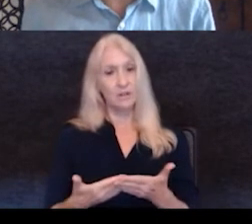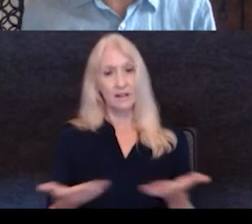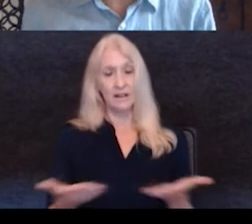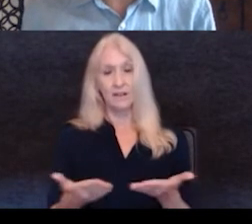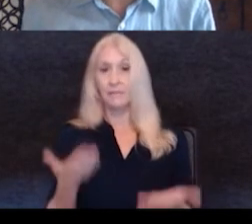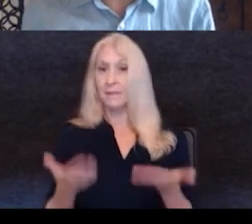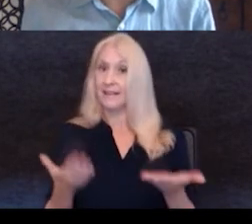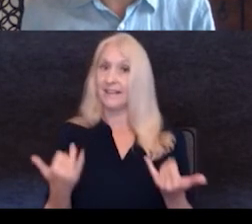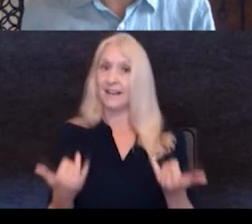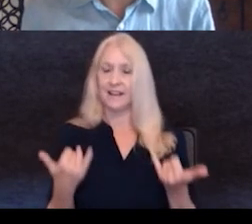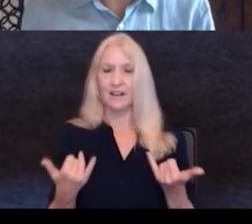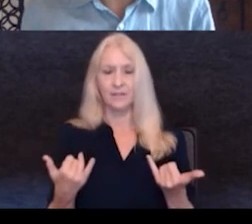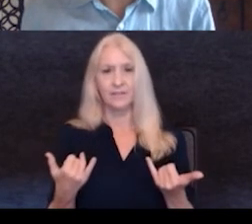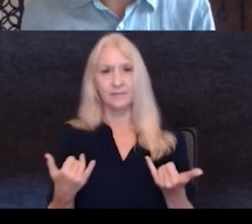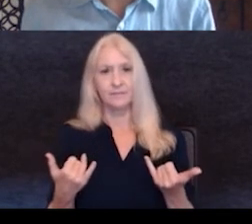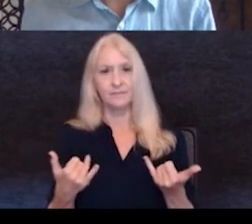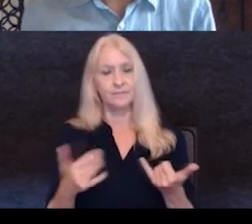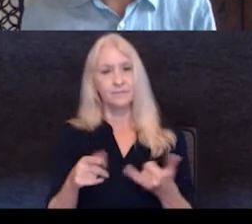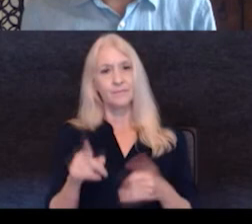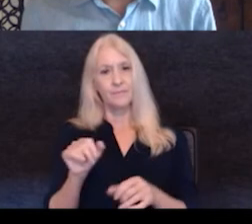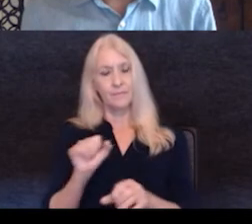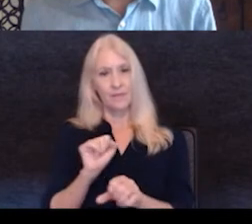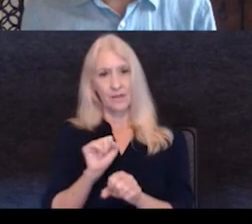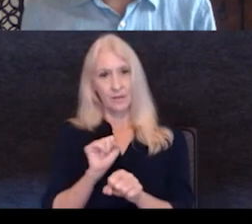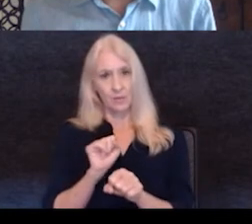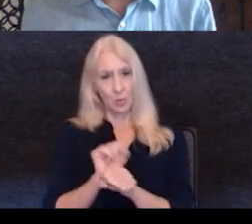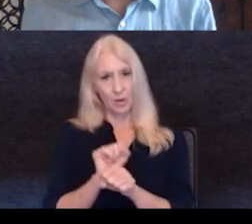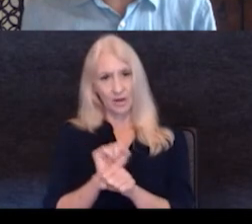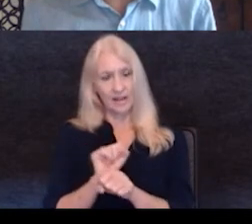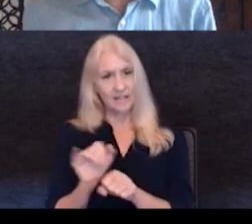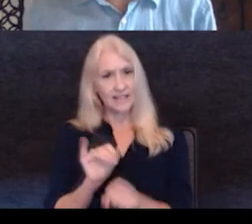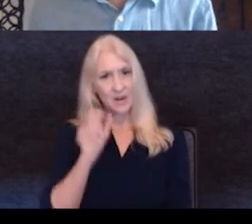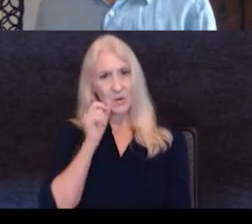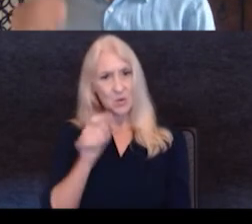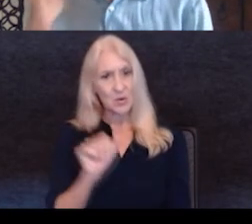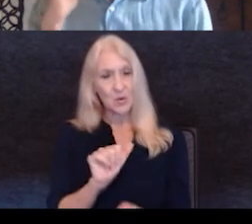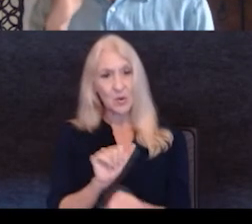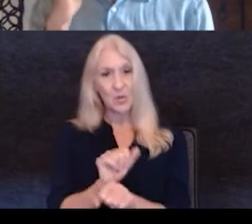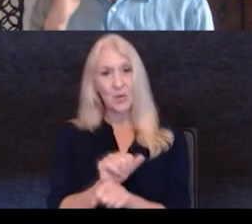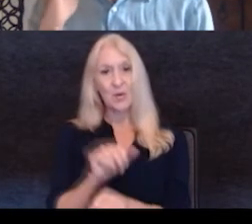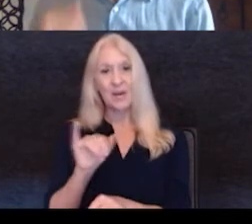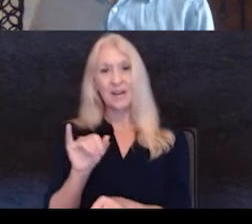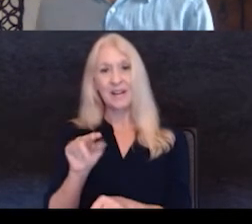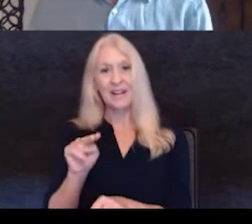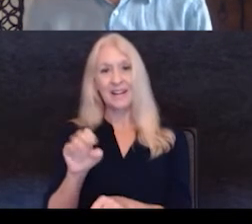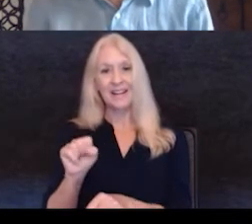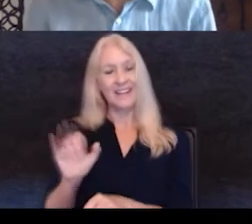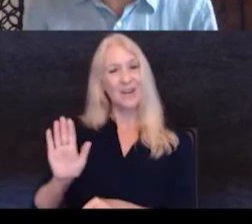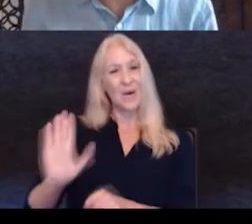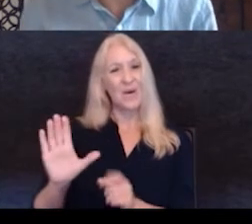now, like that you're working in, it's kind of cool, right? You're working in Inez's culture, but that